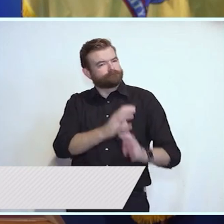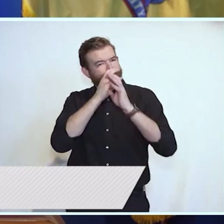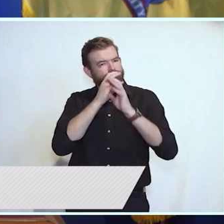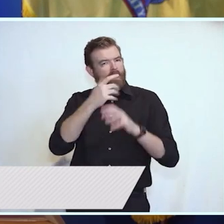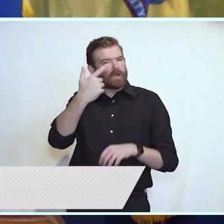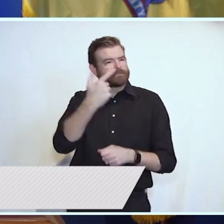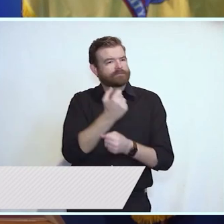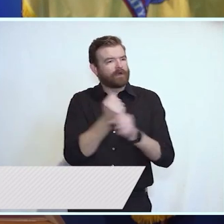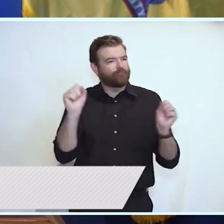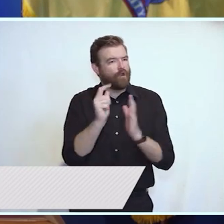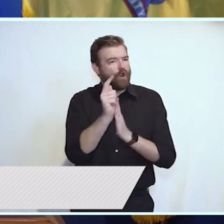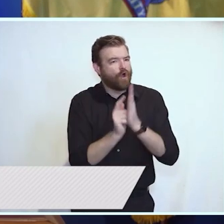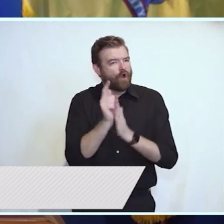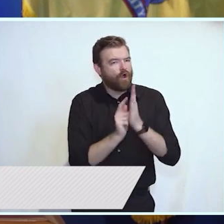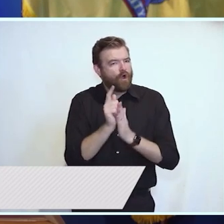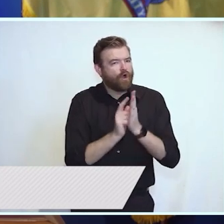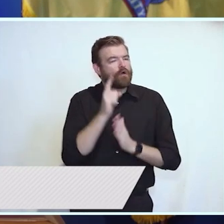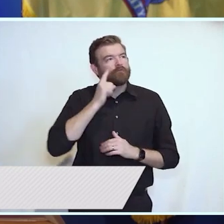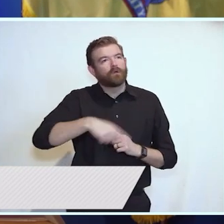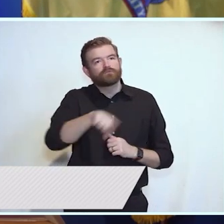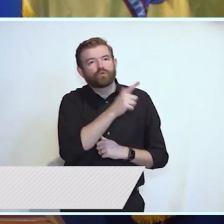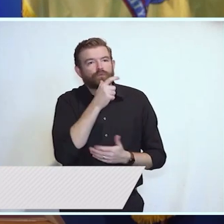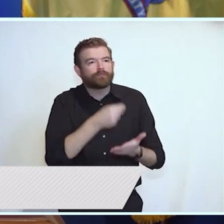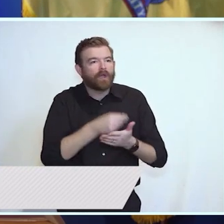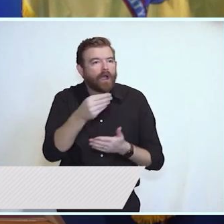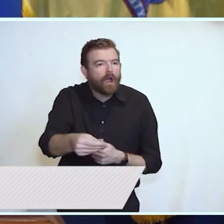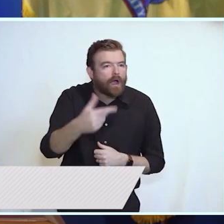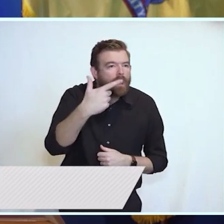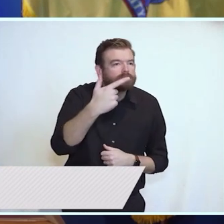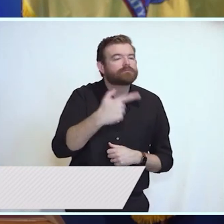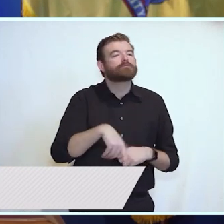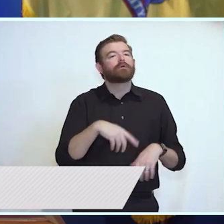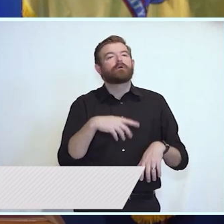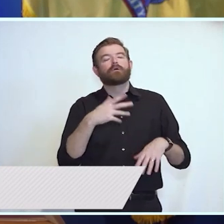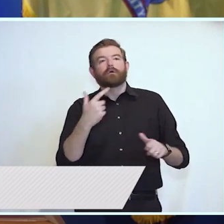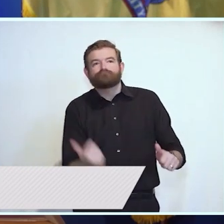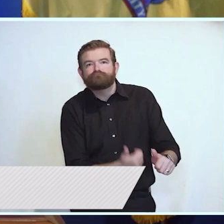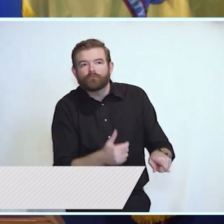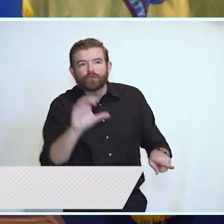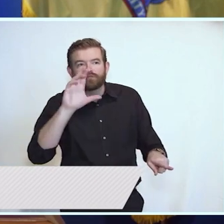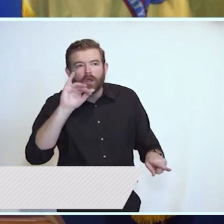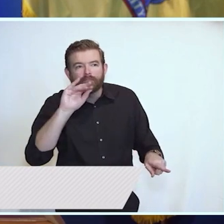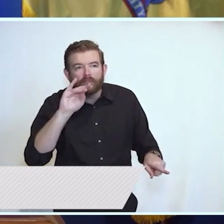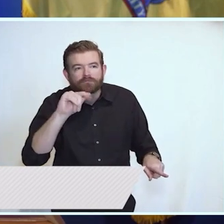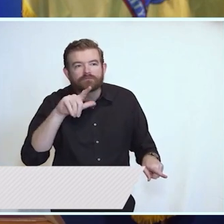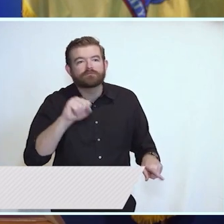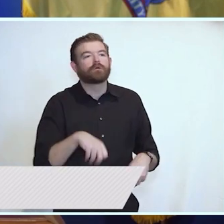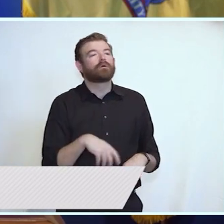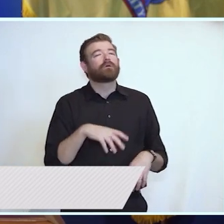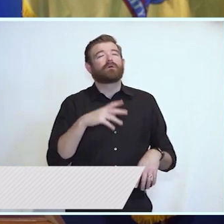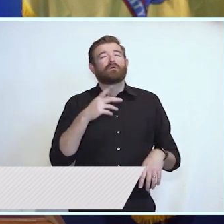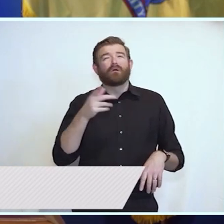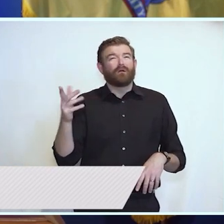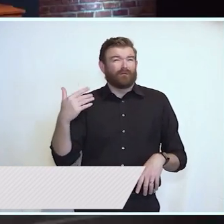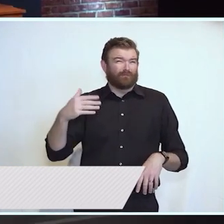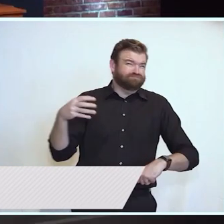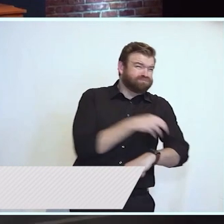and banning super high caliber weapons which have no place in the woods for hunting let alone on our streets.